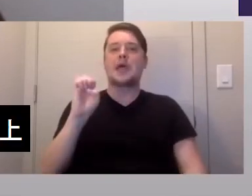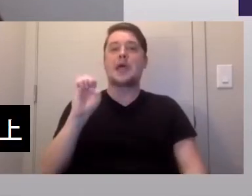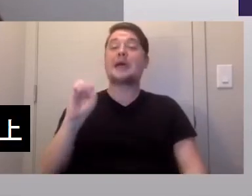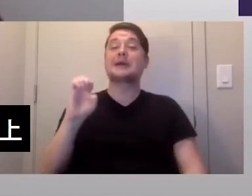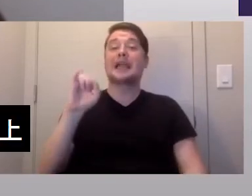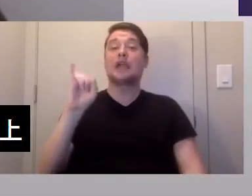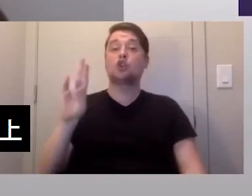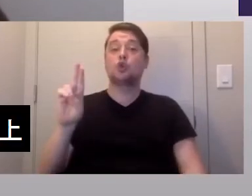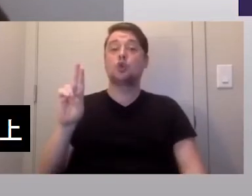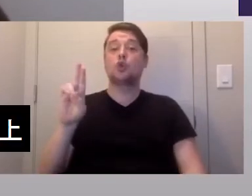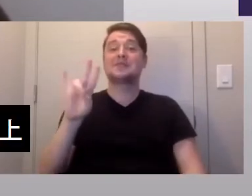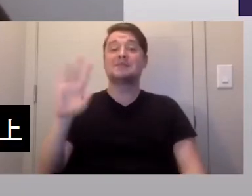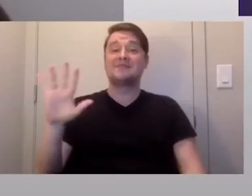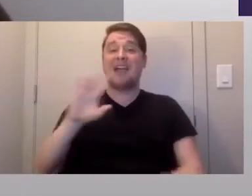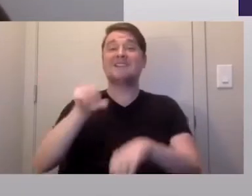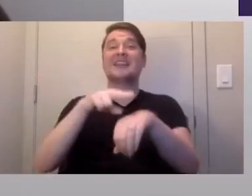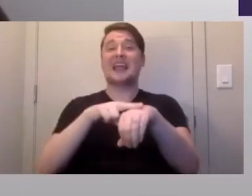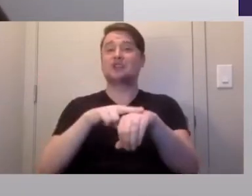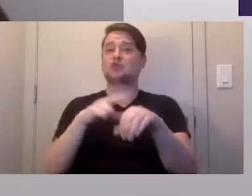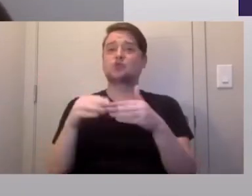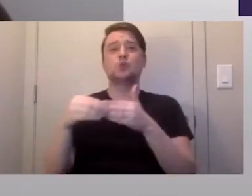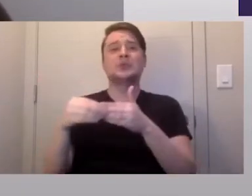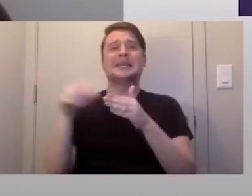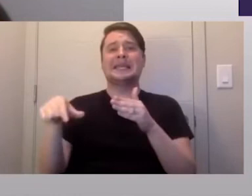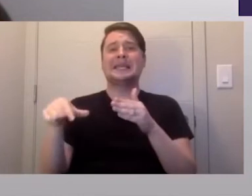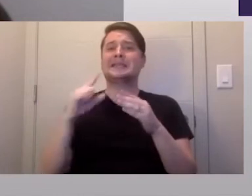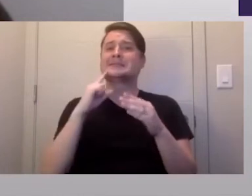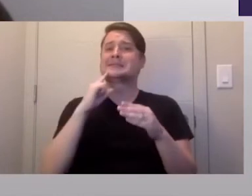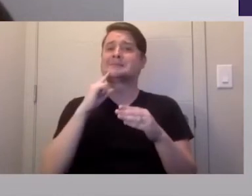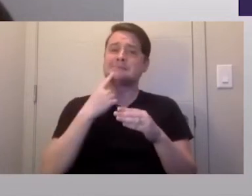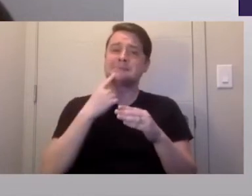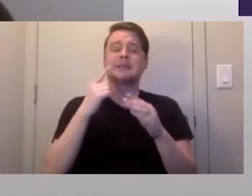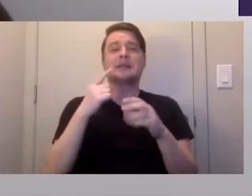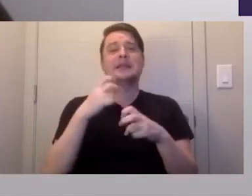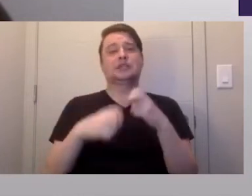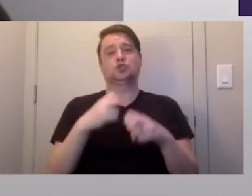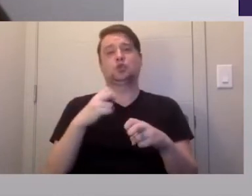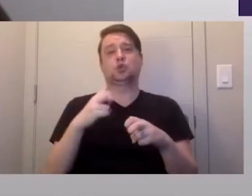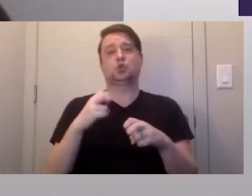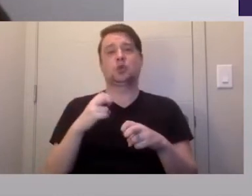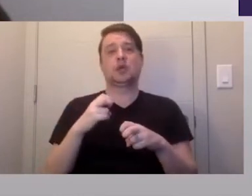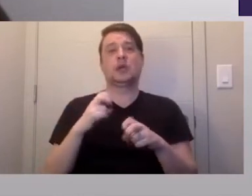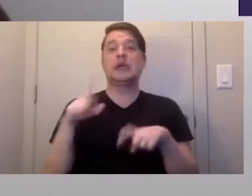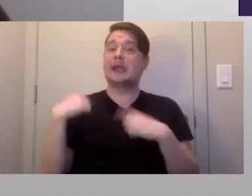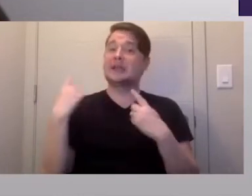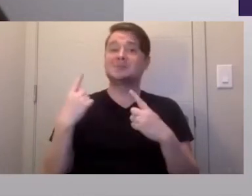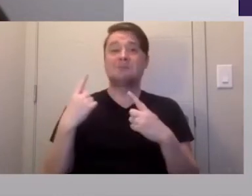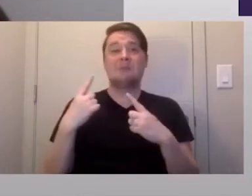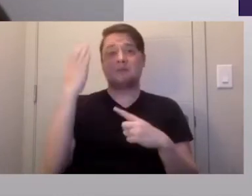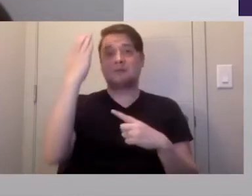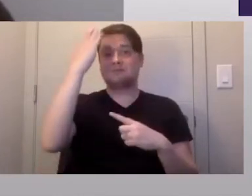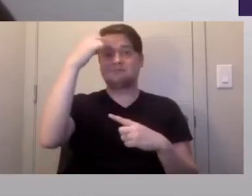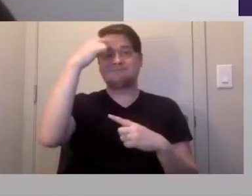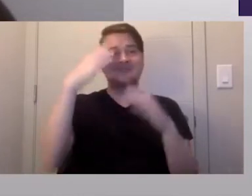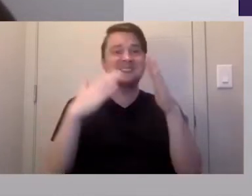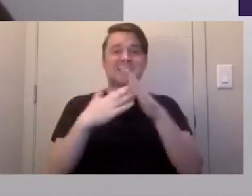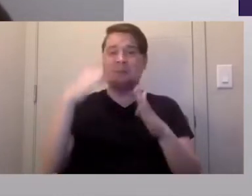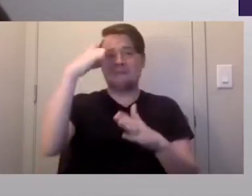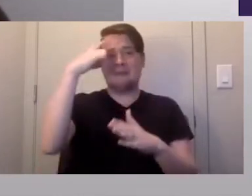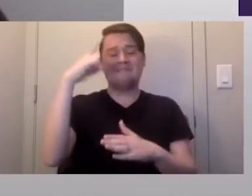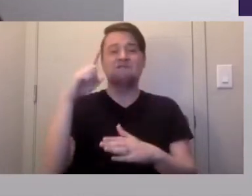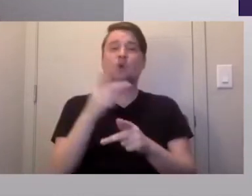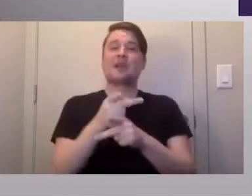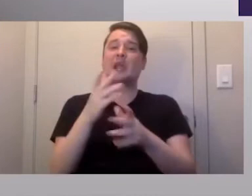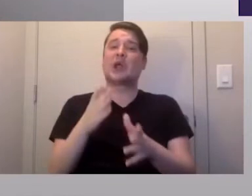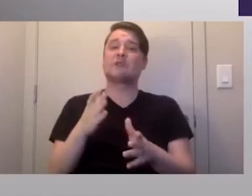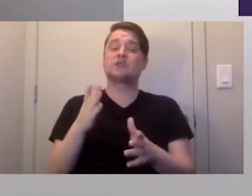taking the lead on this critical issue, as we know it has been top of mind for caregivers. Wanted to also let folks